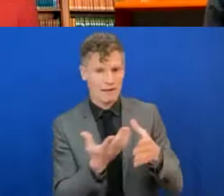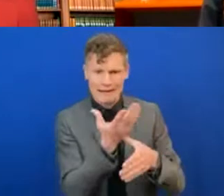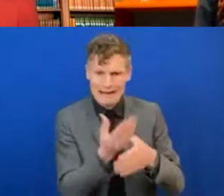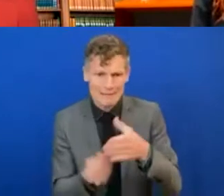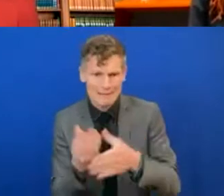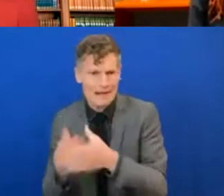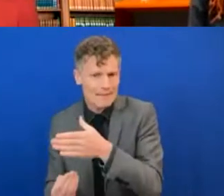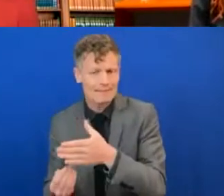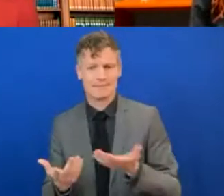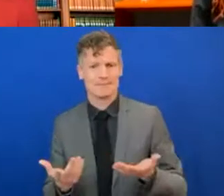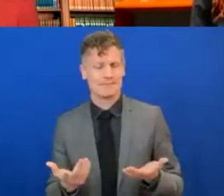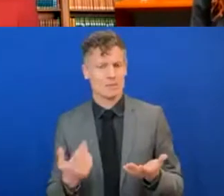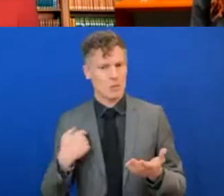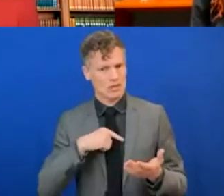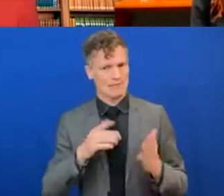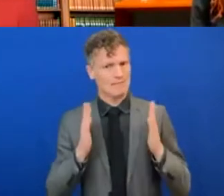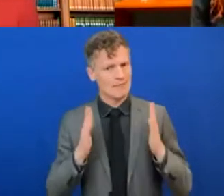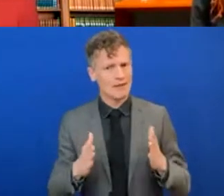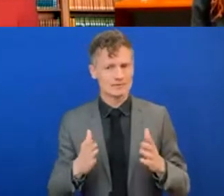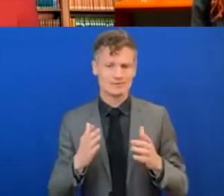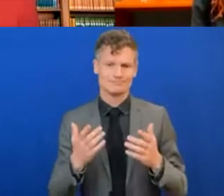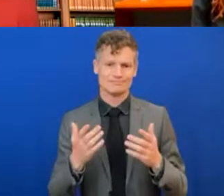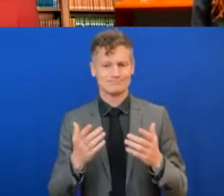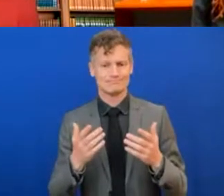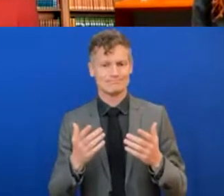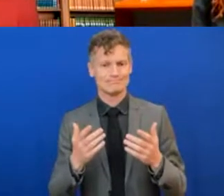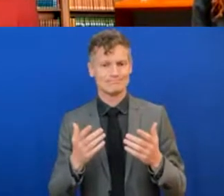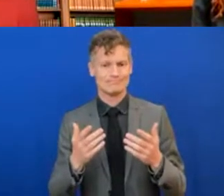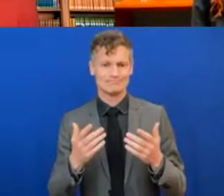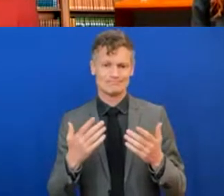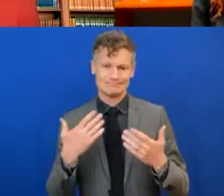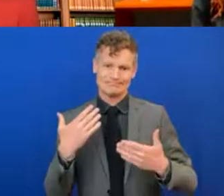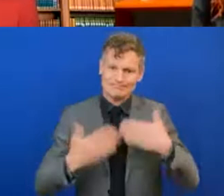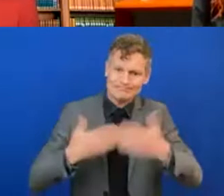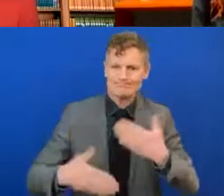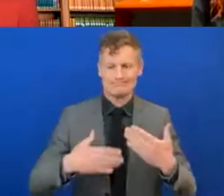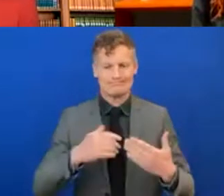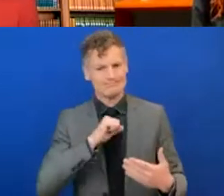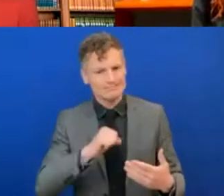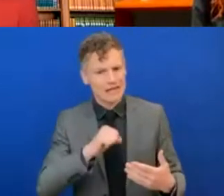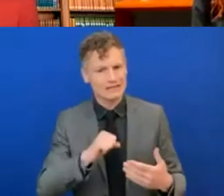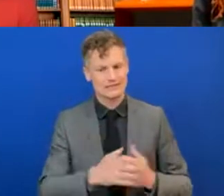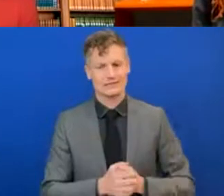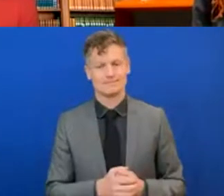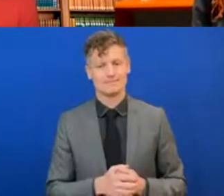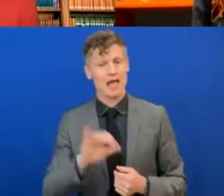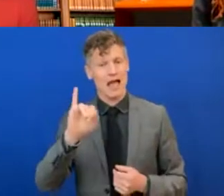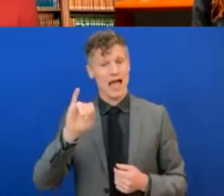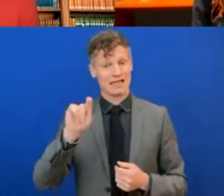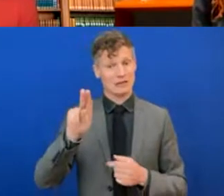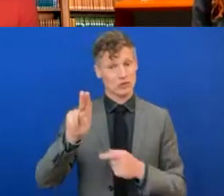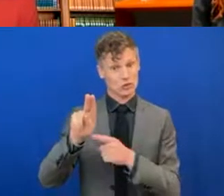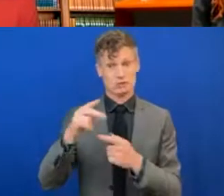we need to make haste. We are glad that ITU is part of Generation Equality,